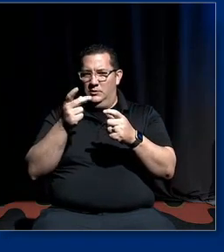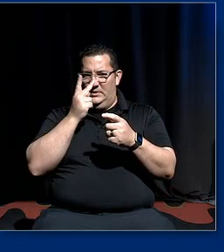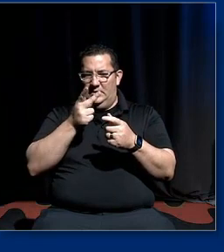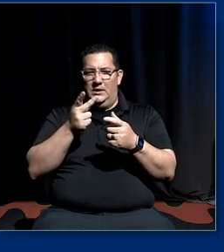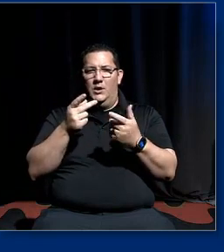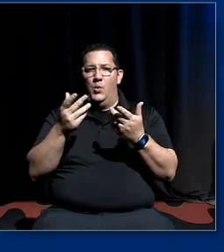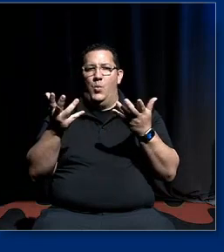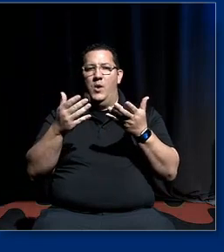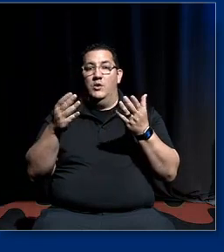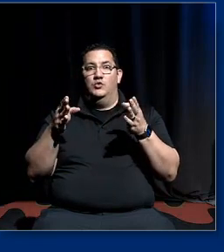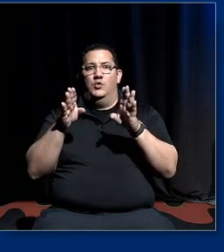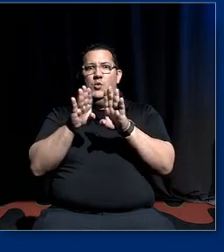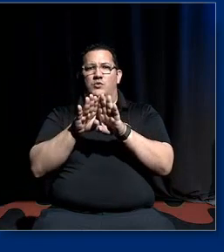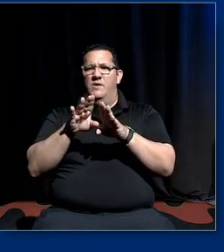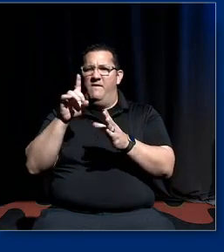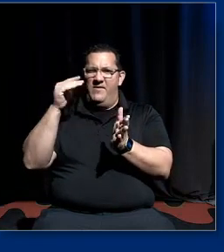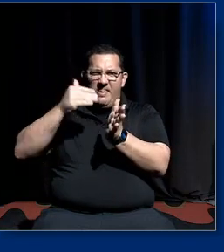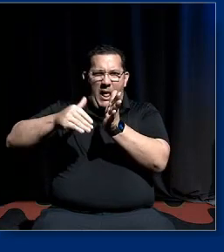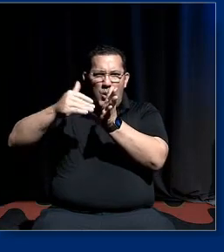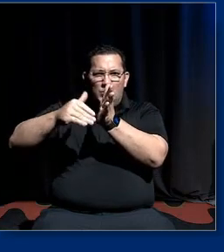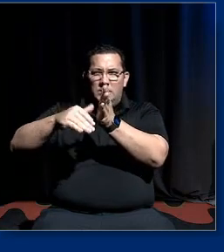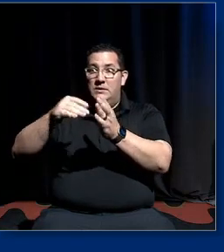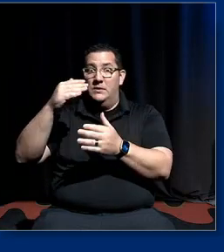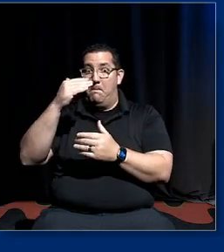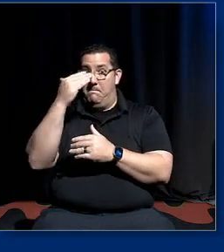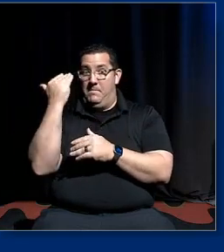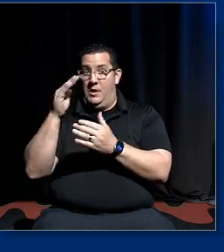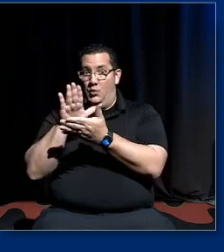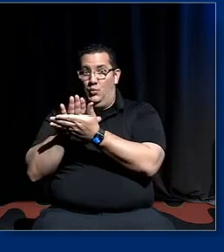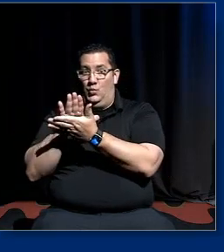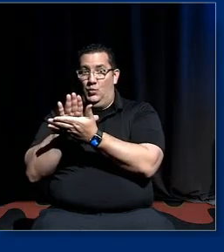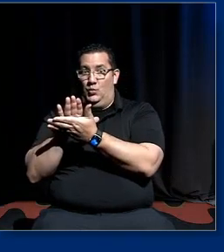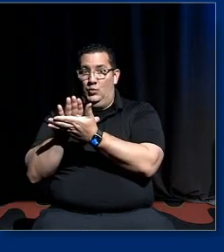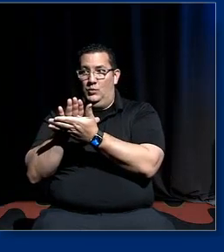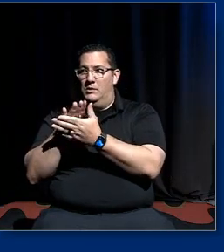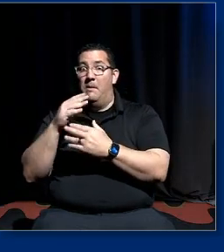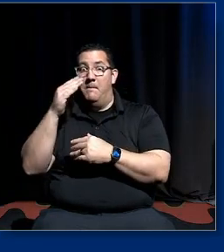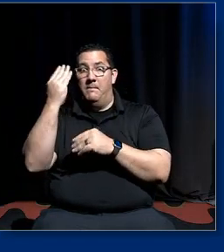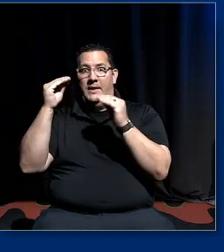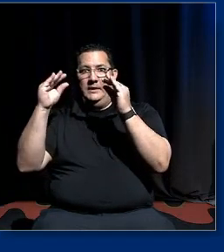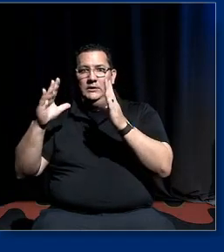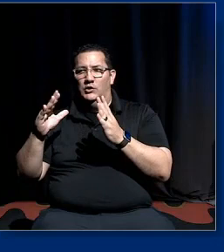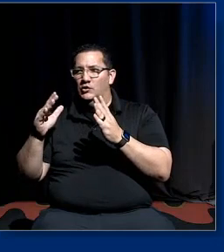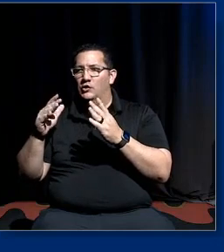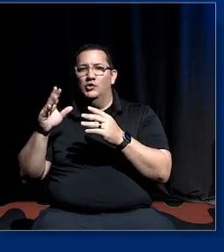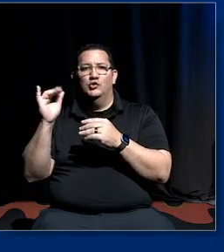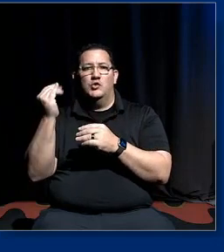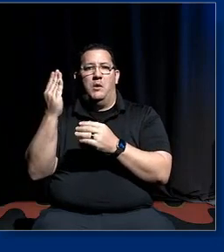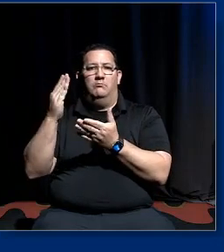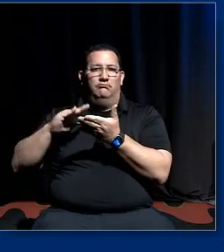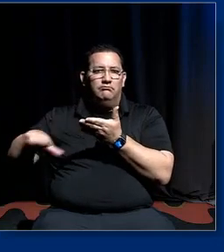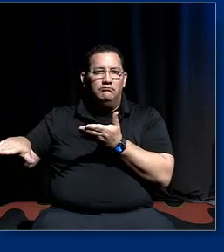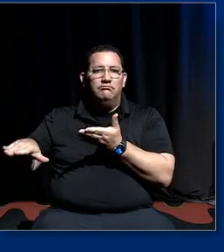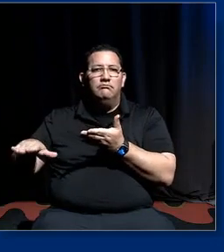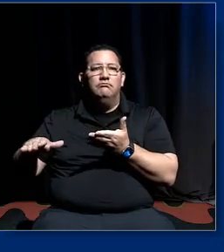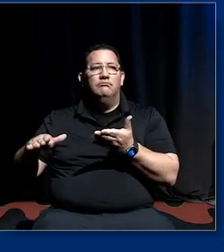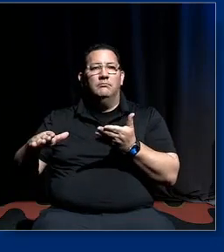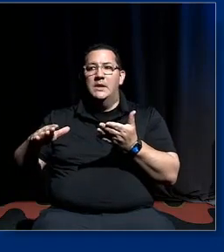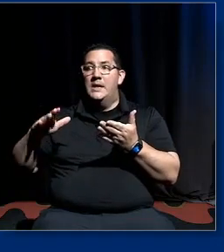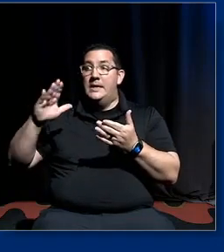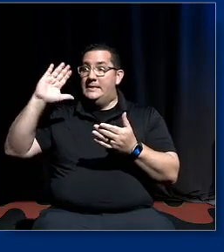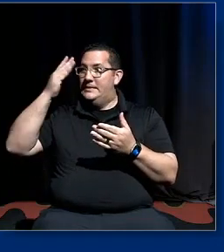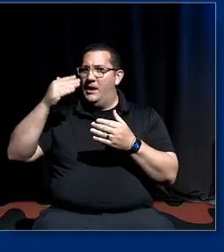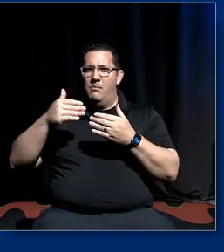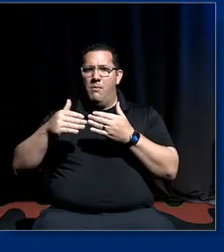closure of thousands of black schools the black teachers losing their jobs so what looks like a massive step